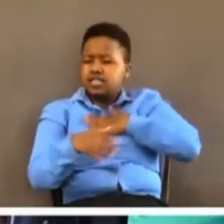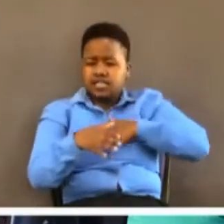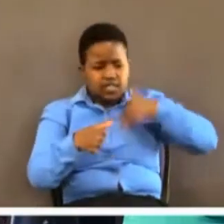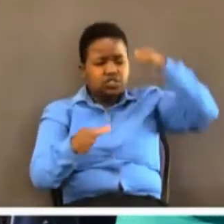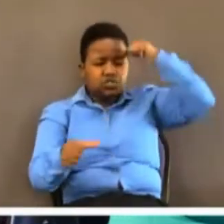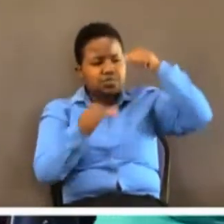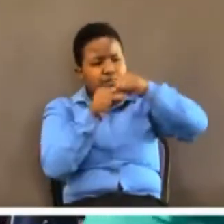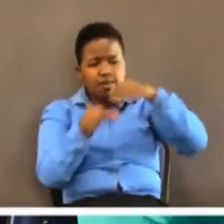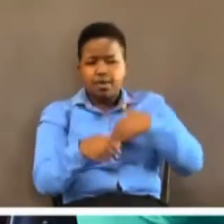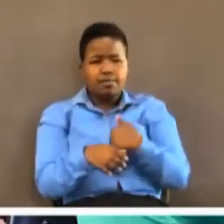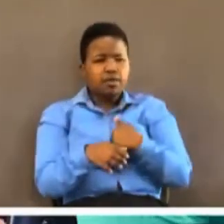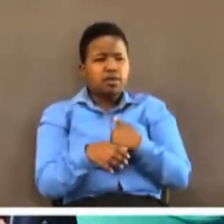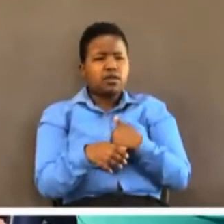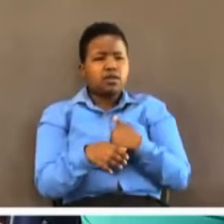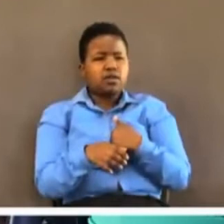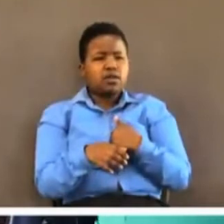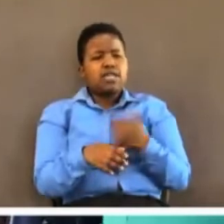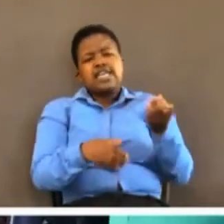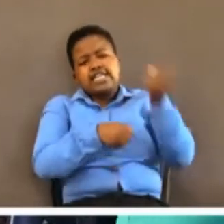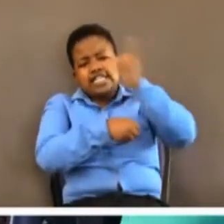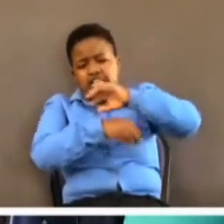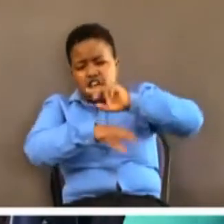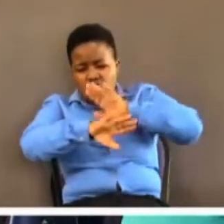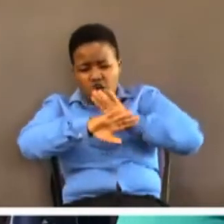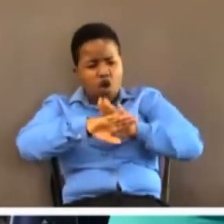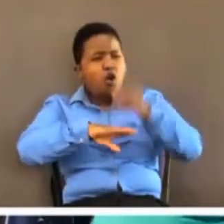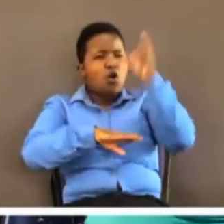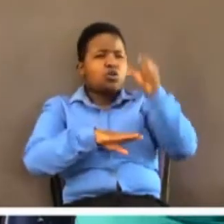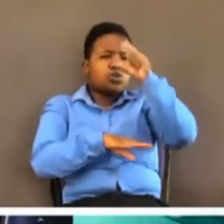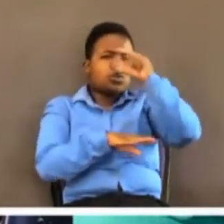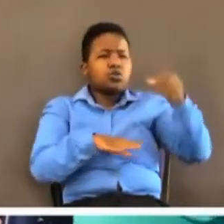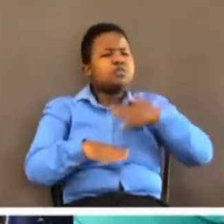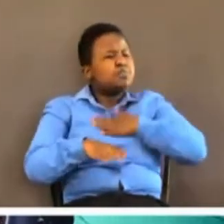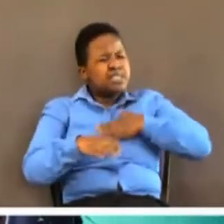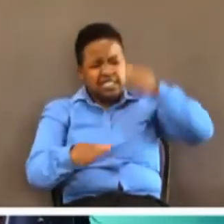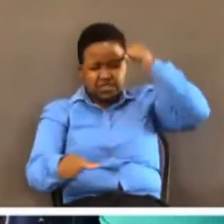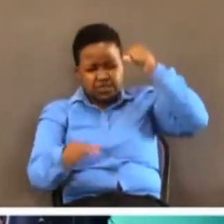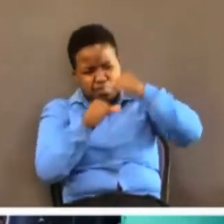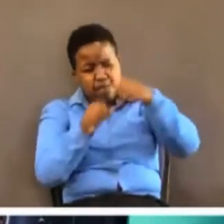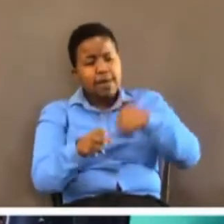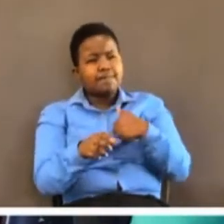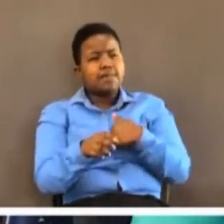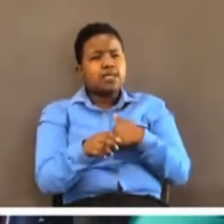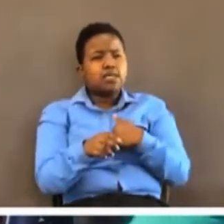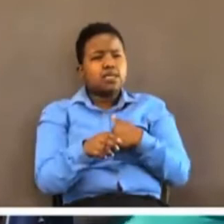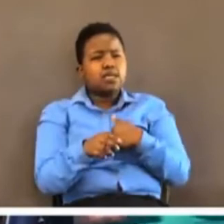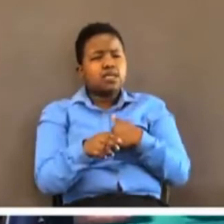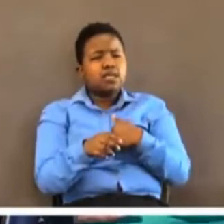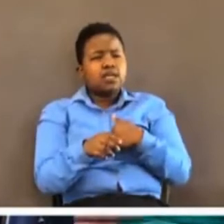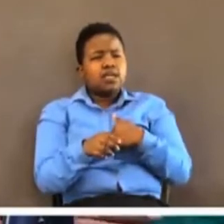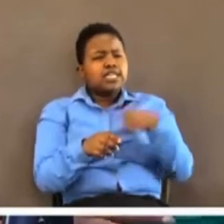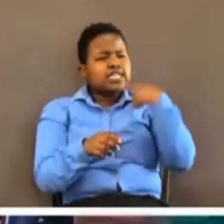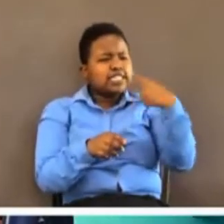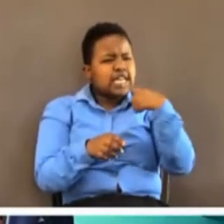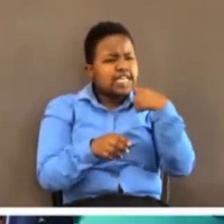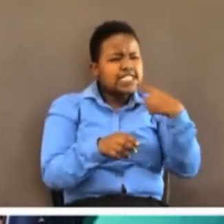remember me. Like that thief on the cross who said, remember me, remember me. May you do that as we sing it one more